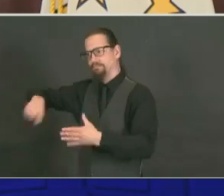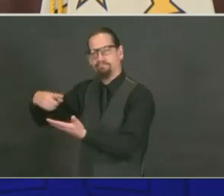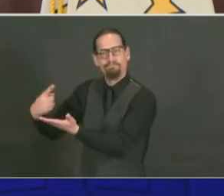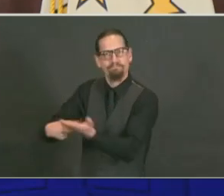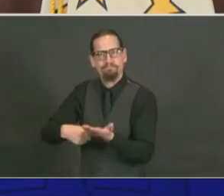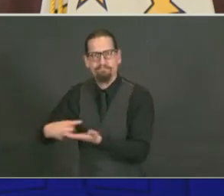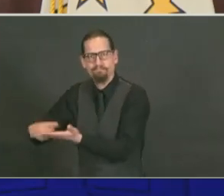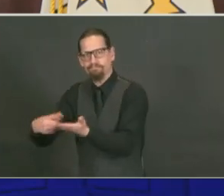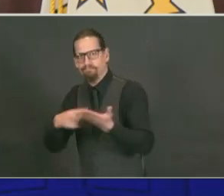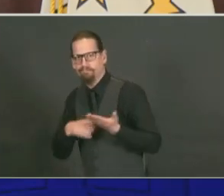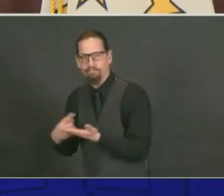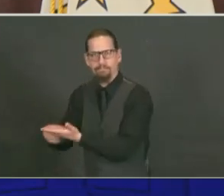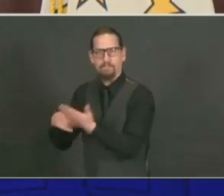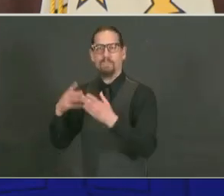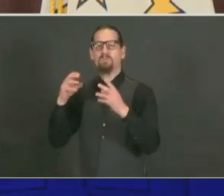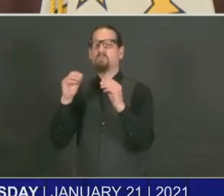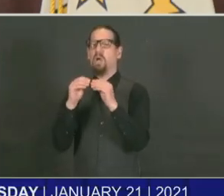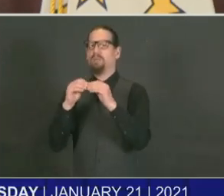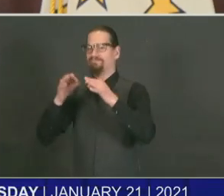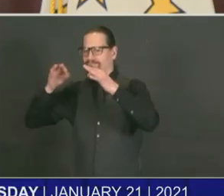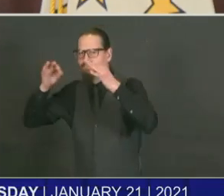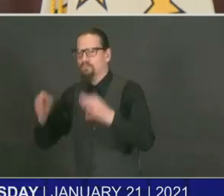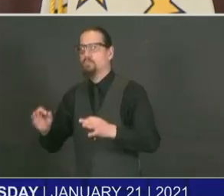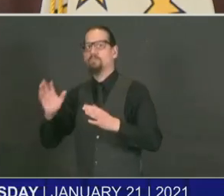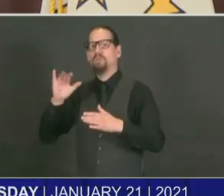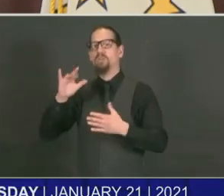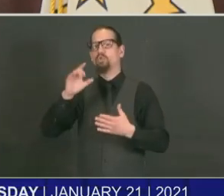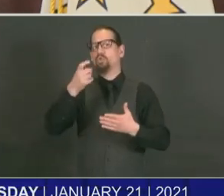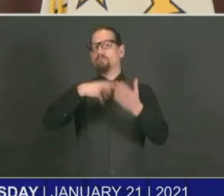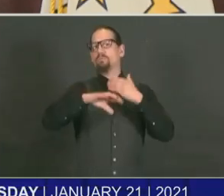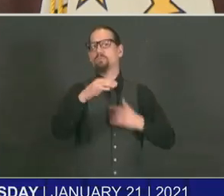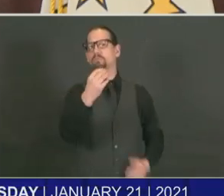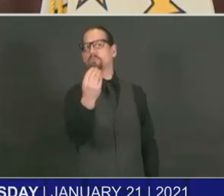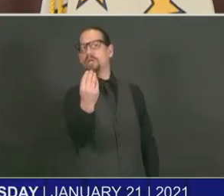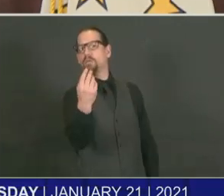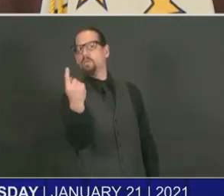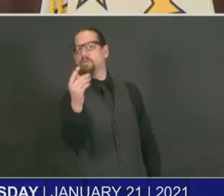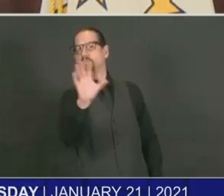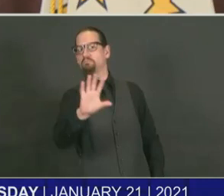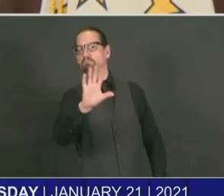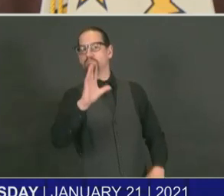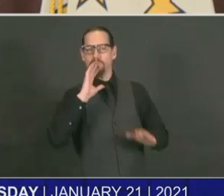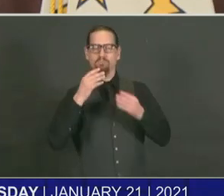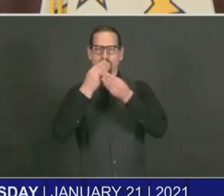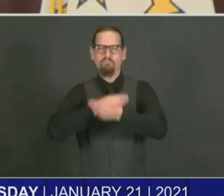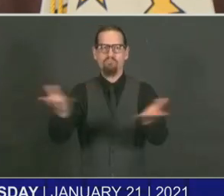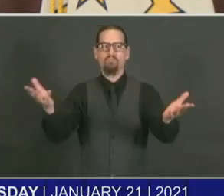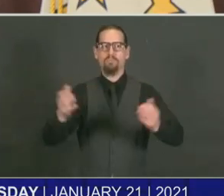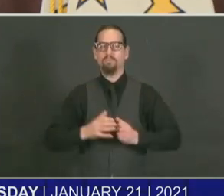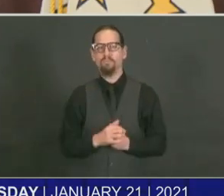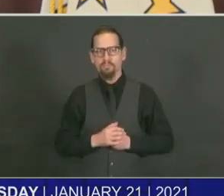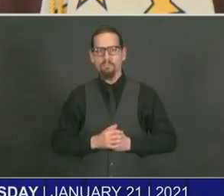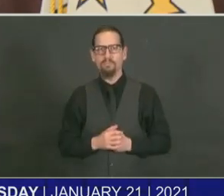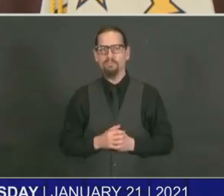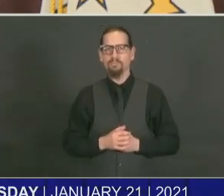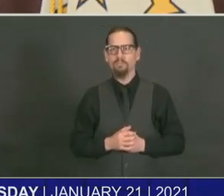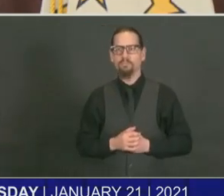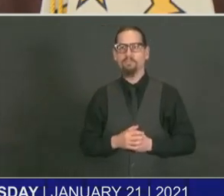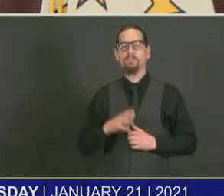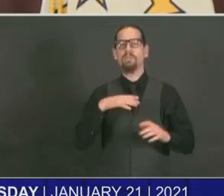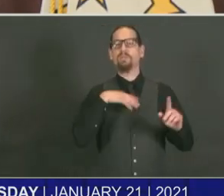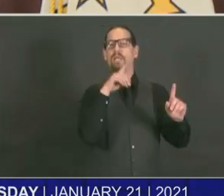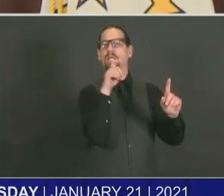stay tuned. More next week by Monday or Tuesday. You know, the greatest pushback is coming for not starting with 65 and older.